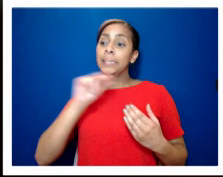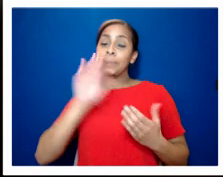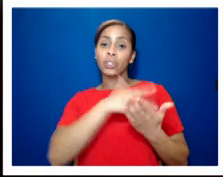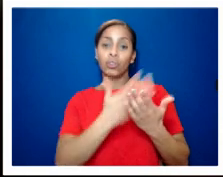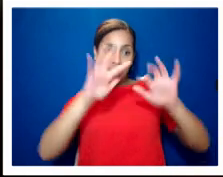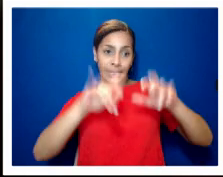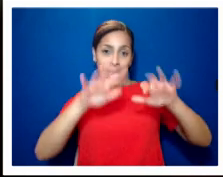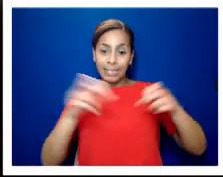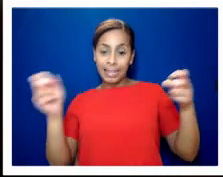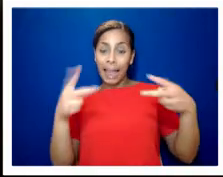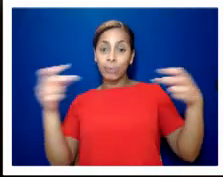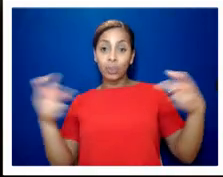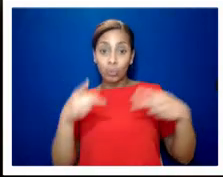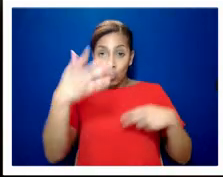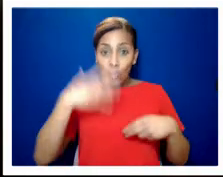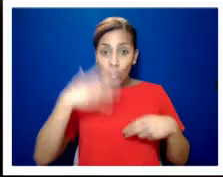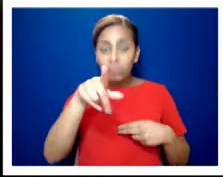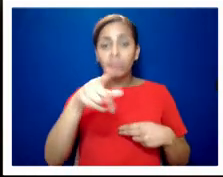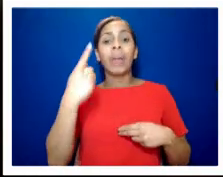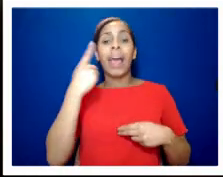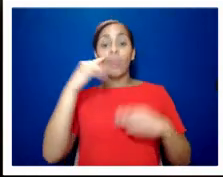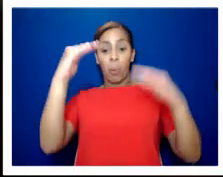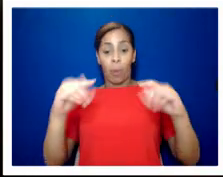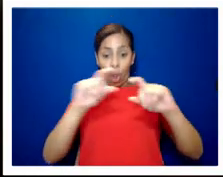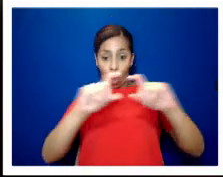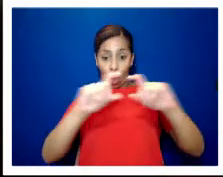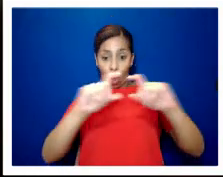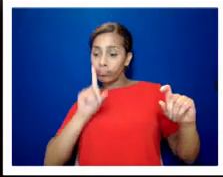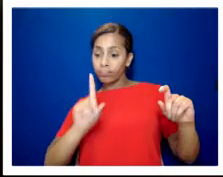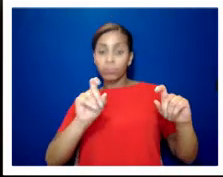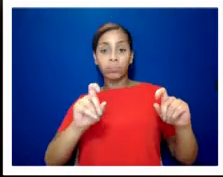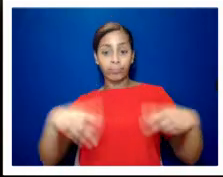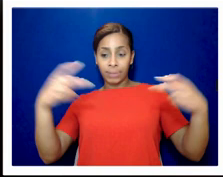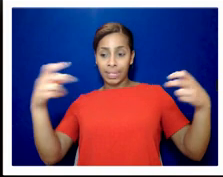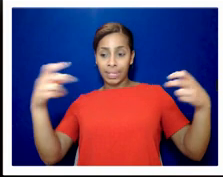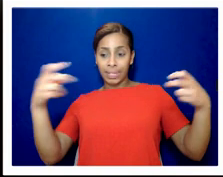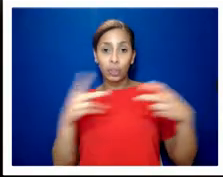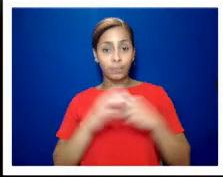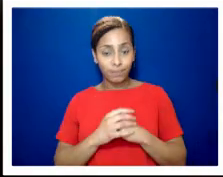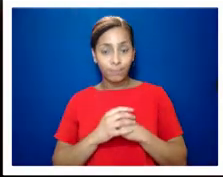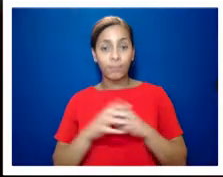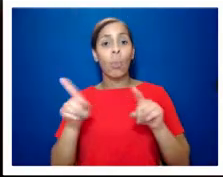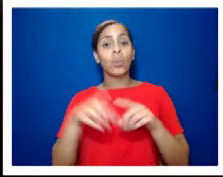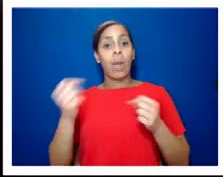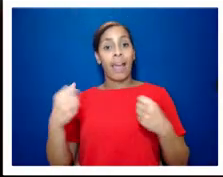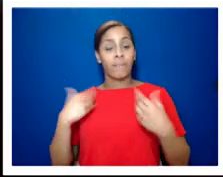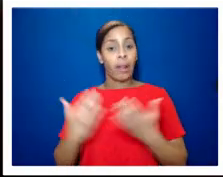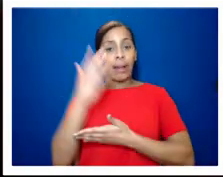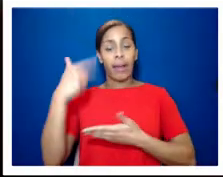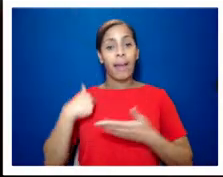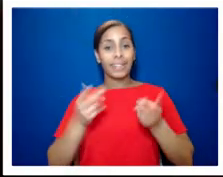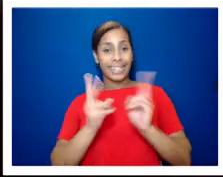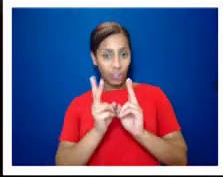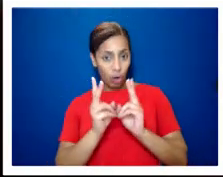um this can be accessed in the tab below the video for anybody who would like to use it and is also being supported live by a bsl interpreter thank you